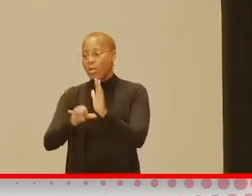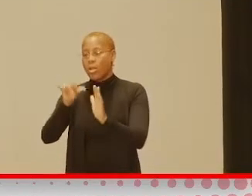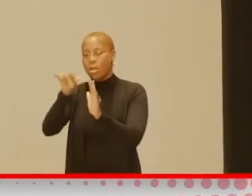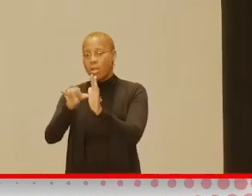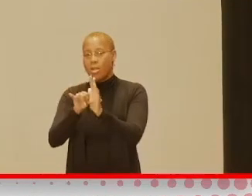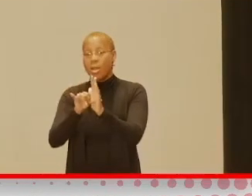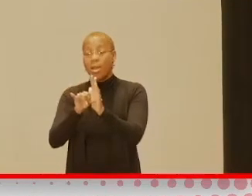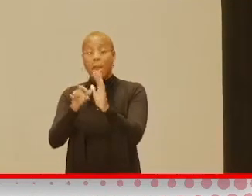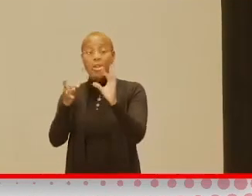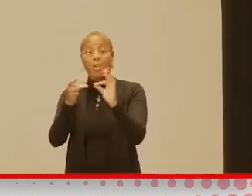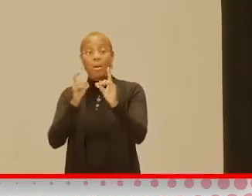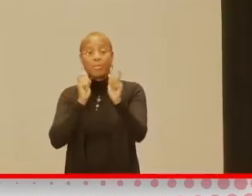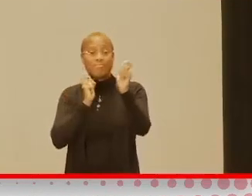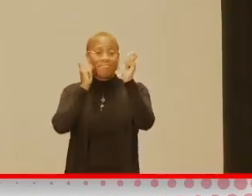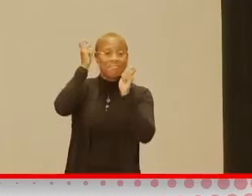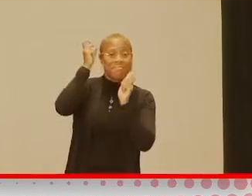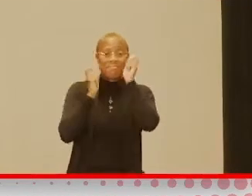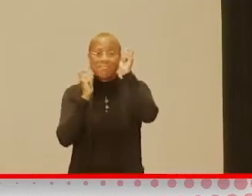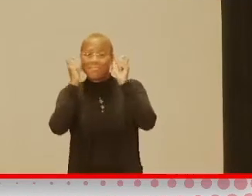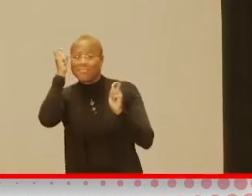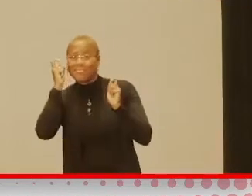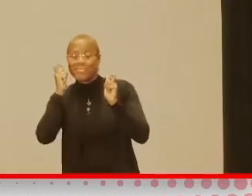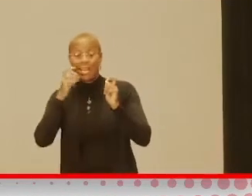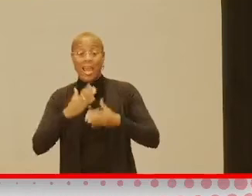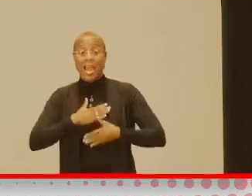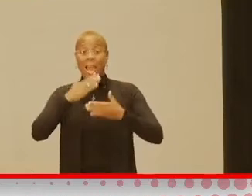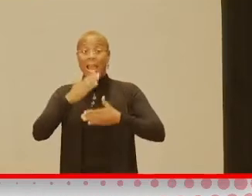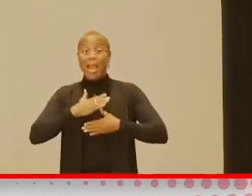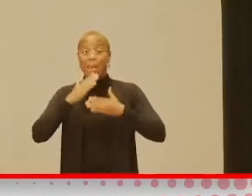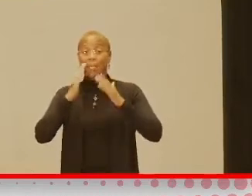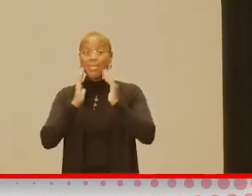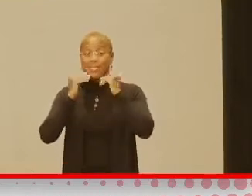expressions. It talks about being happy. It shows faces.